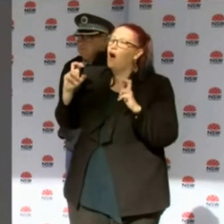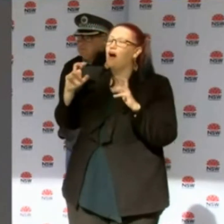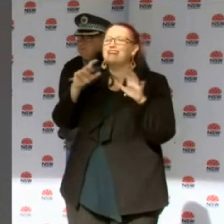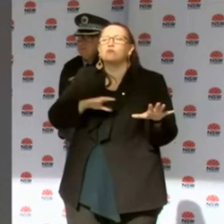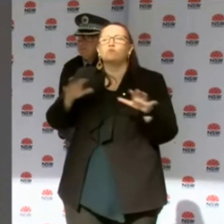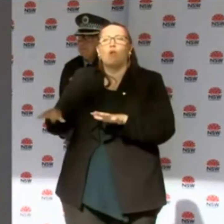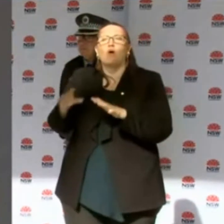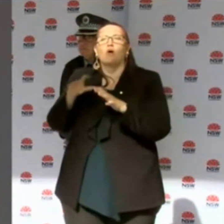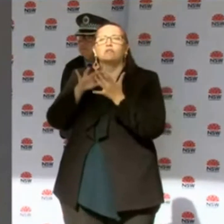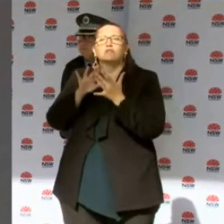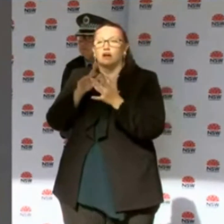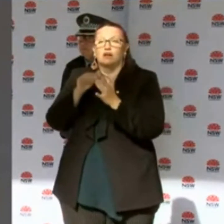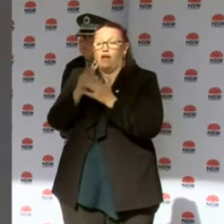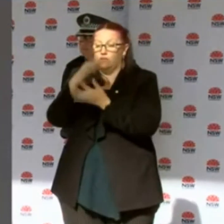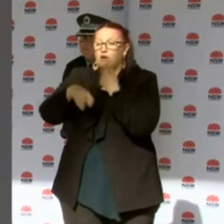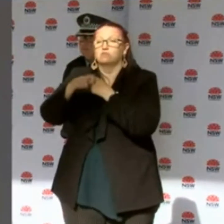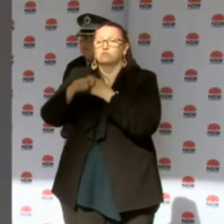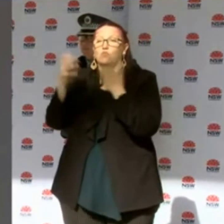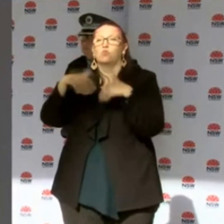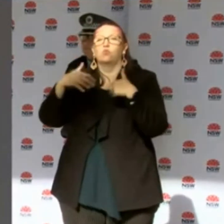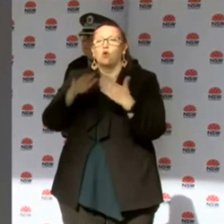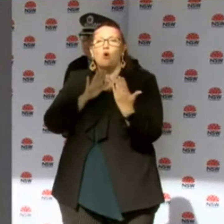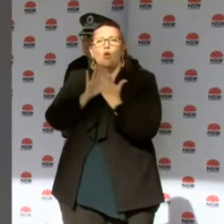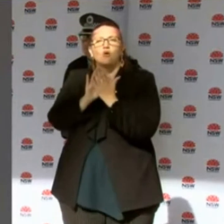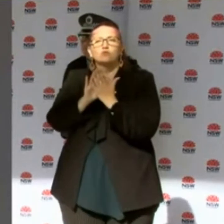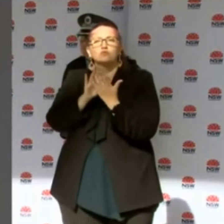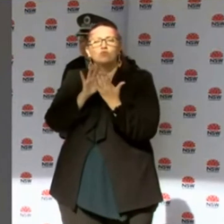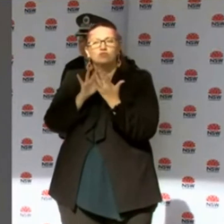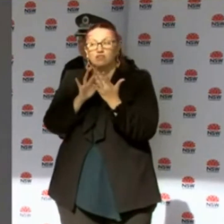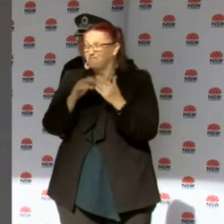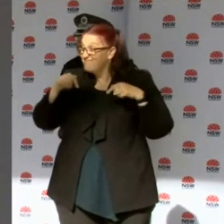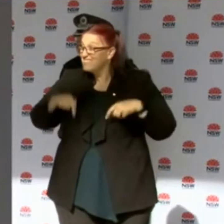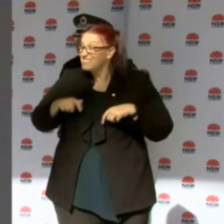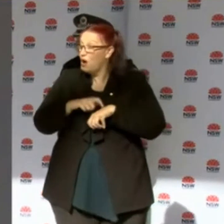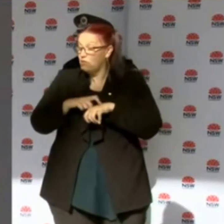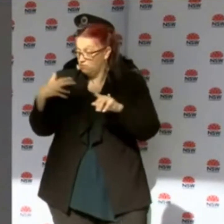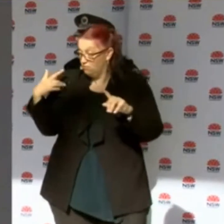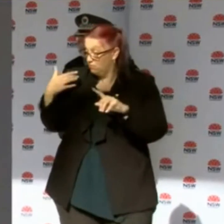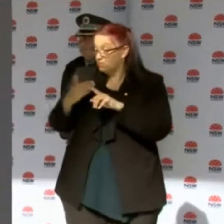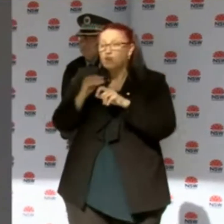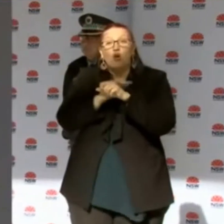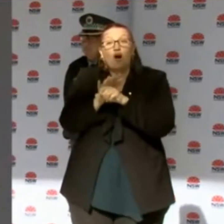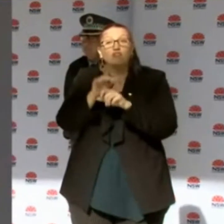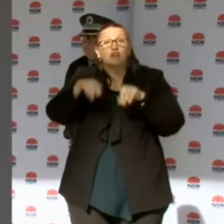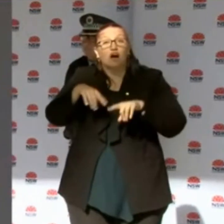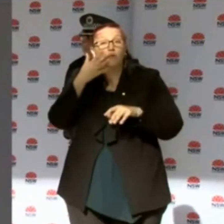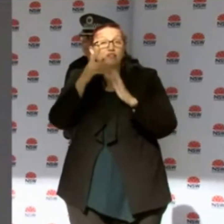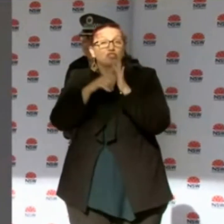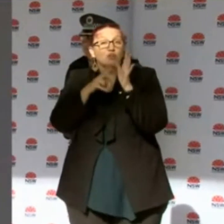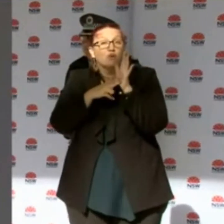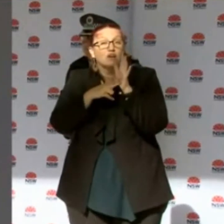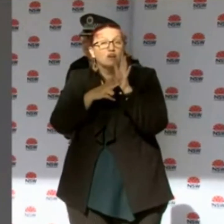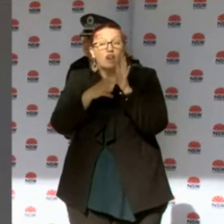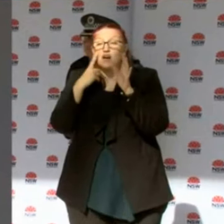most, certainly one of the most concerning times that I've experienced during the pandemic. That's because we're dealing with a virus that's